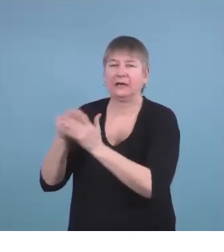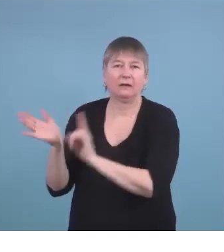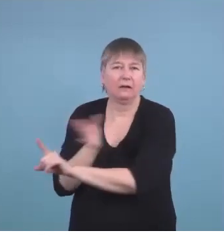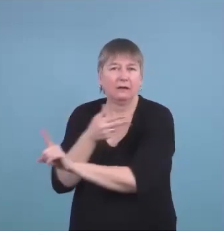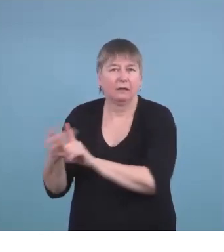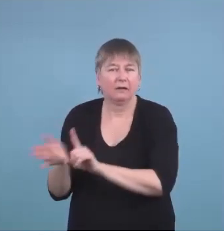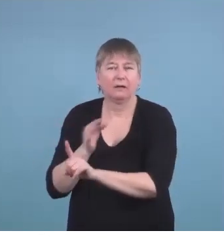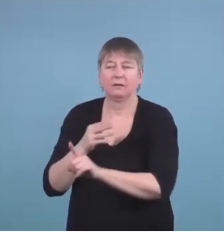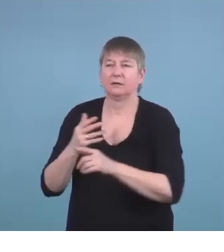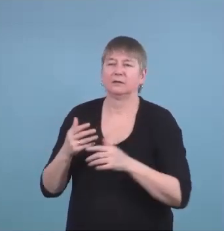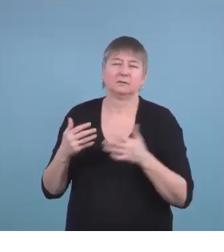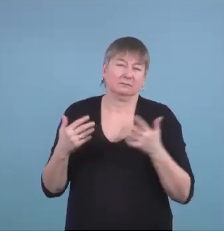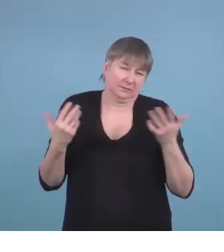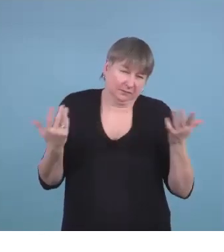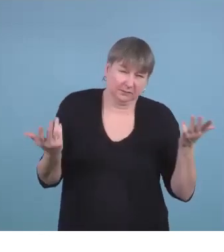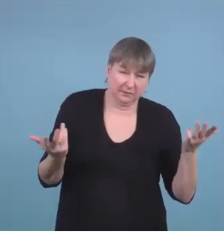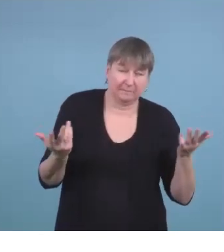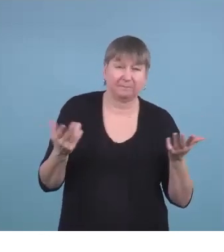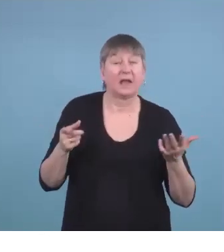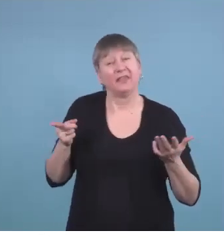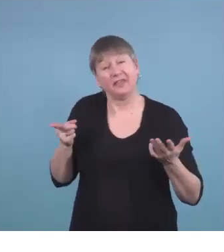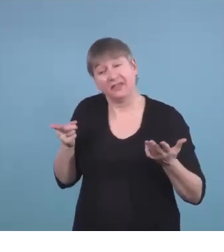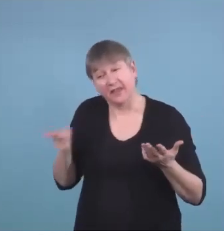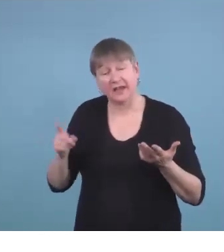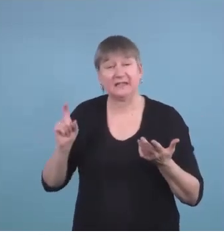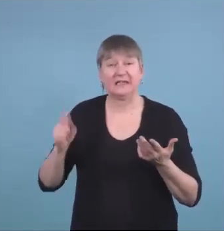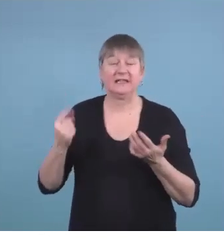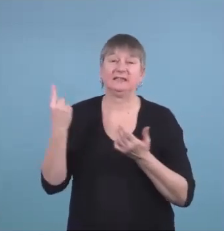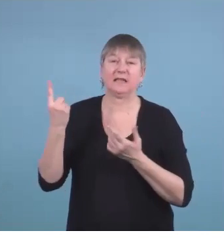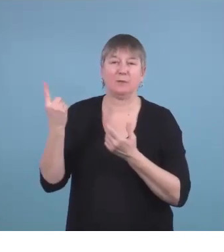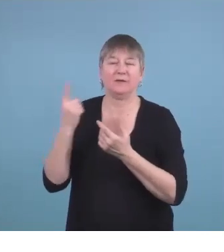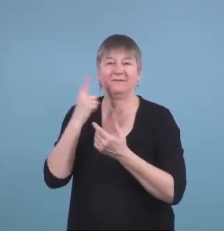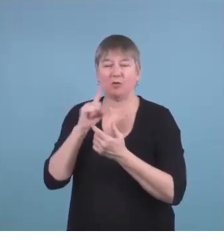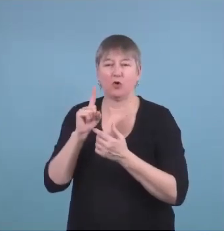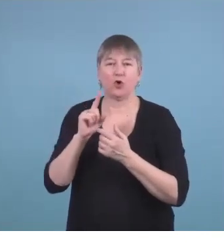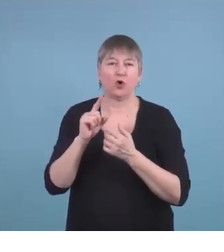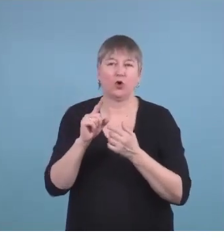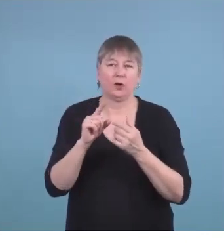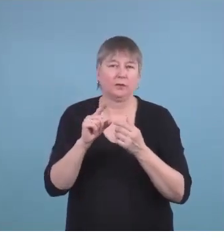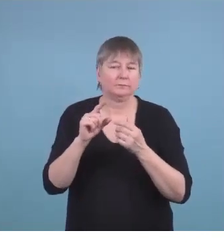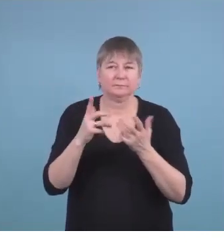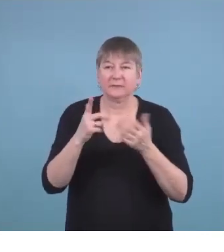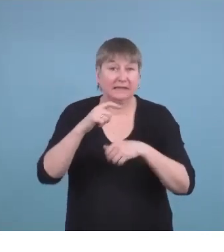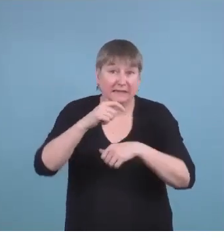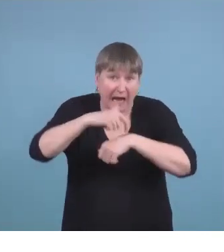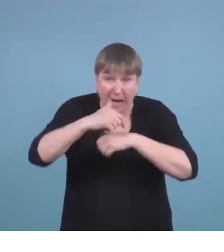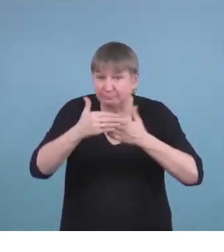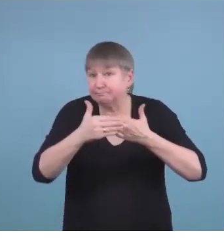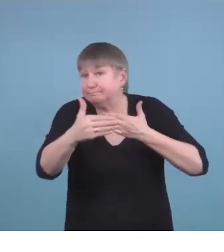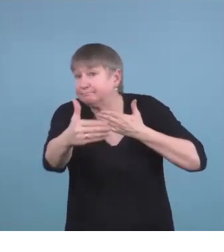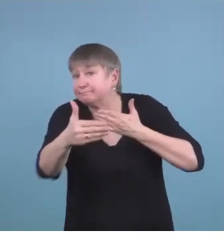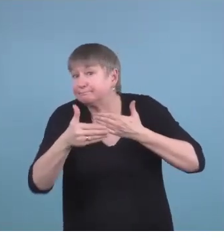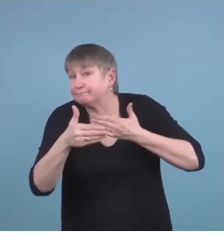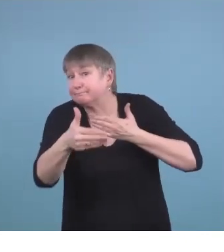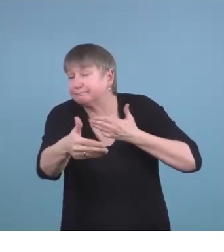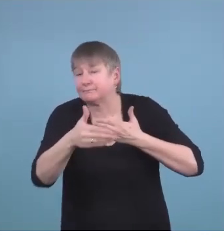or something like that so they need someone for a little while at least to help them learn